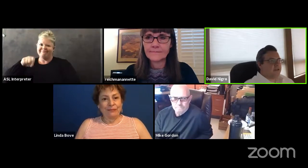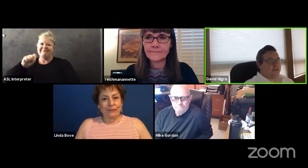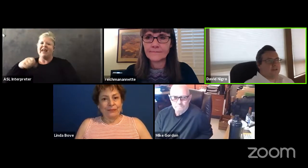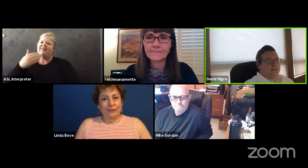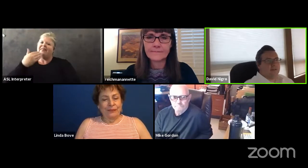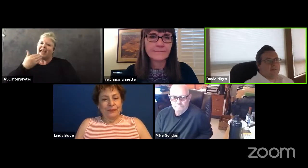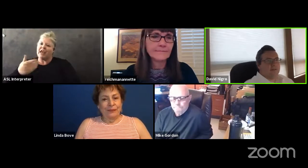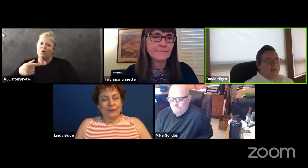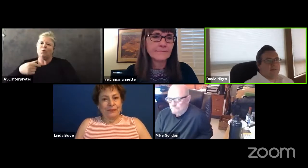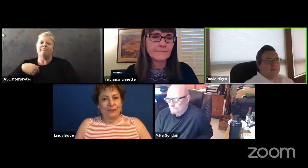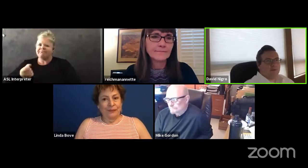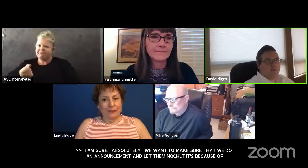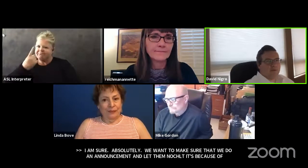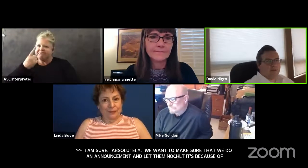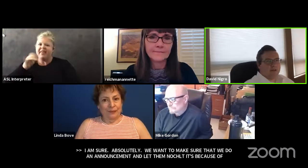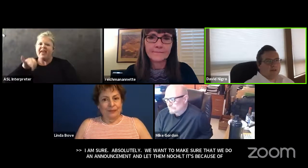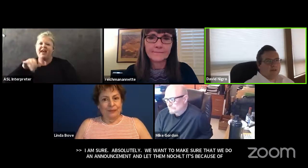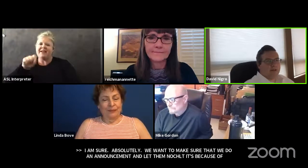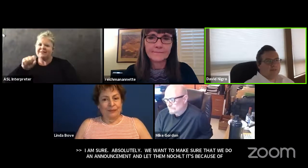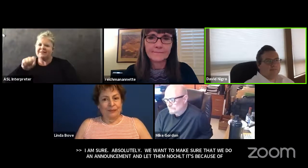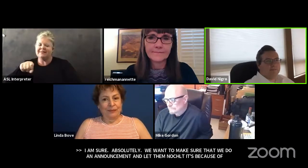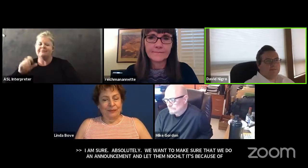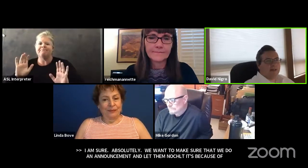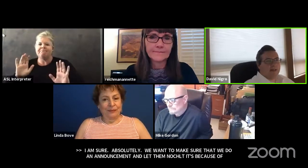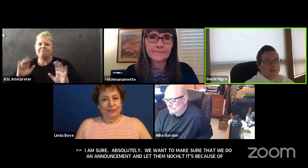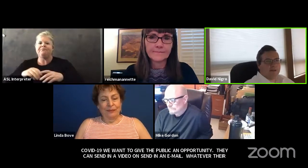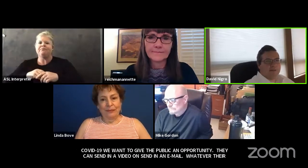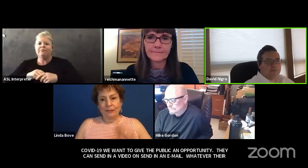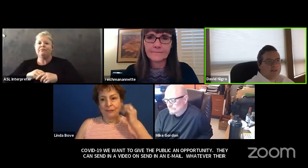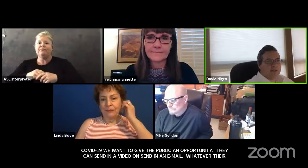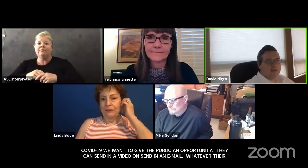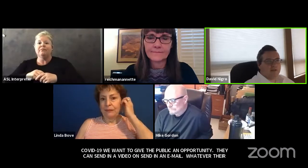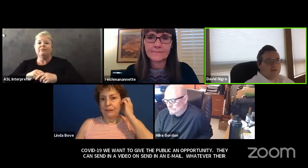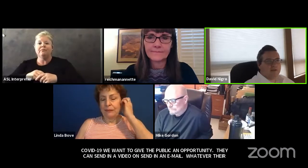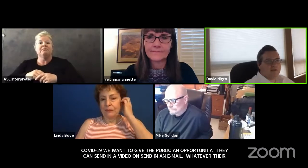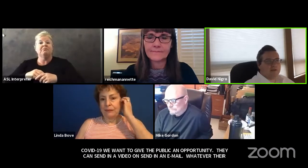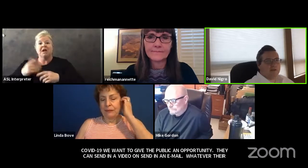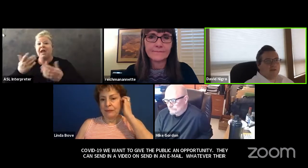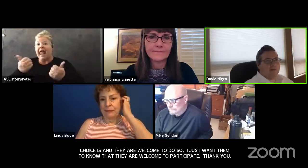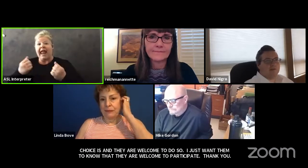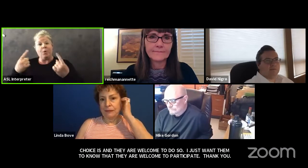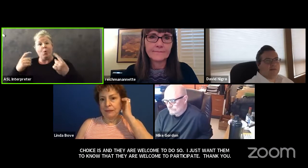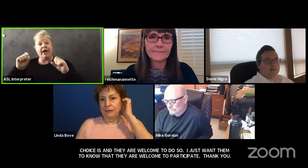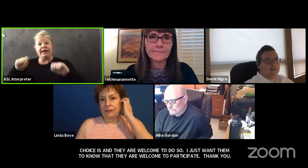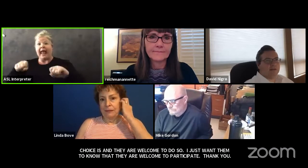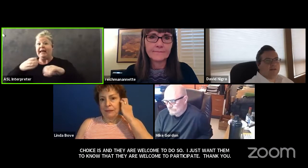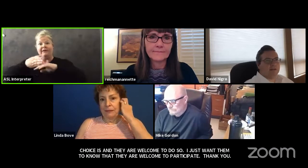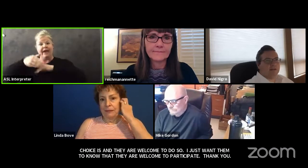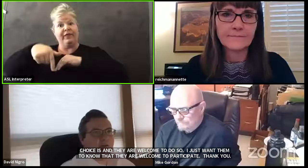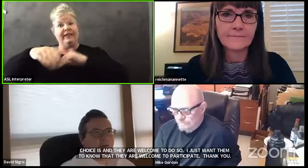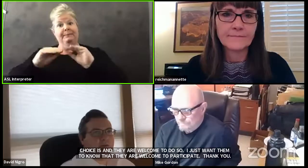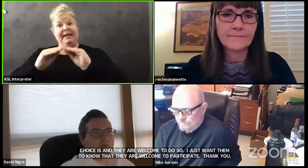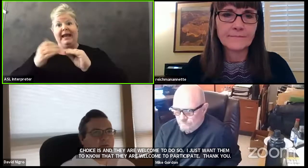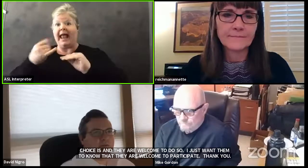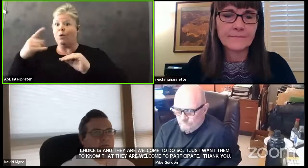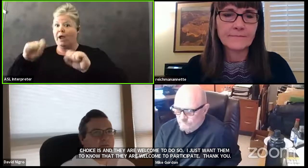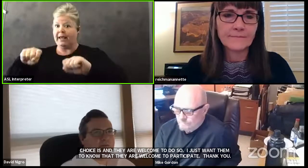you i understand and um for this meeting uh anyone can send an email of course um and uh